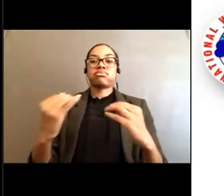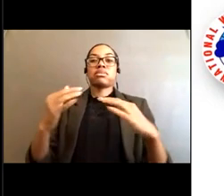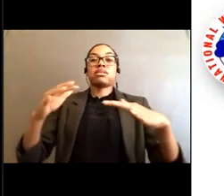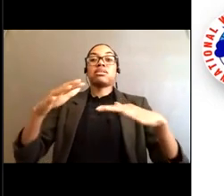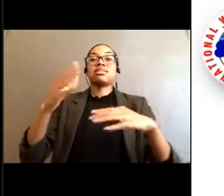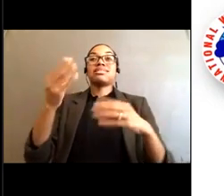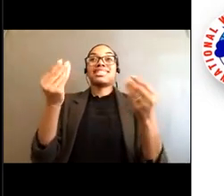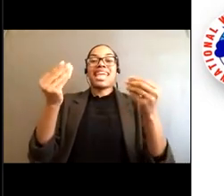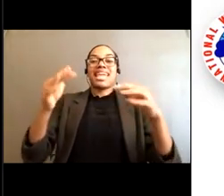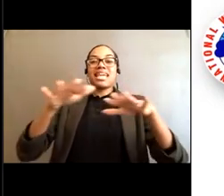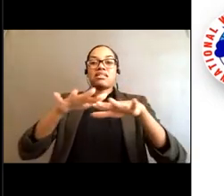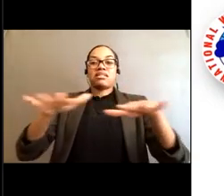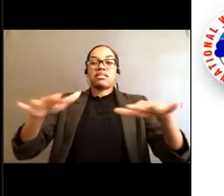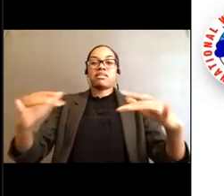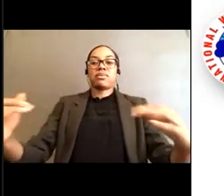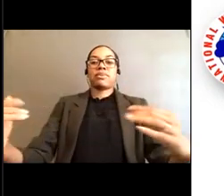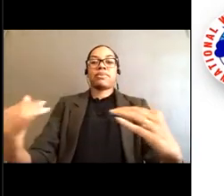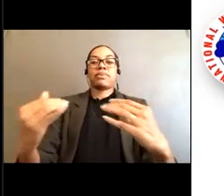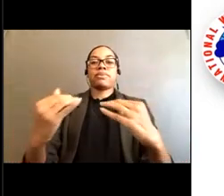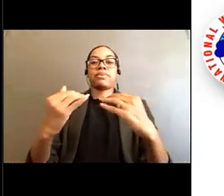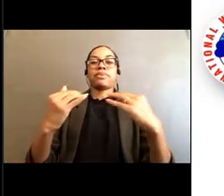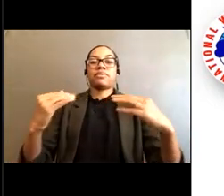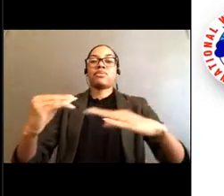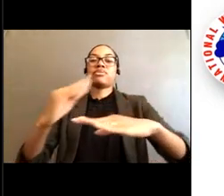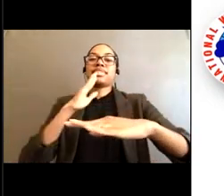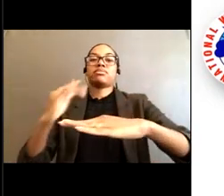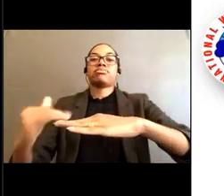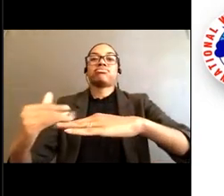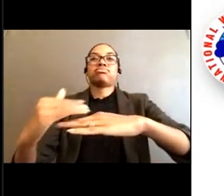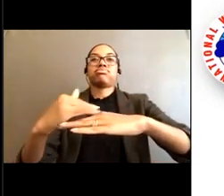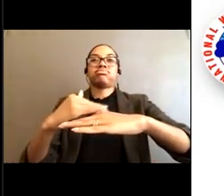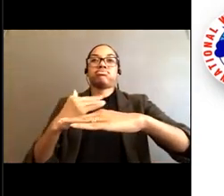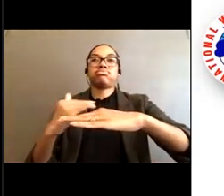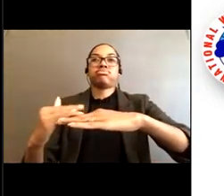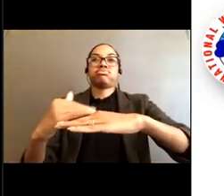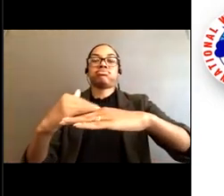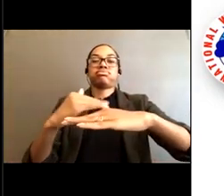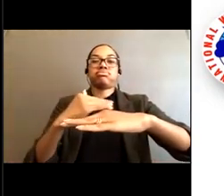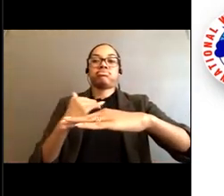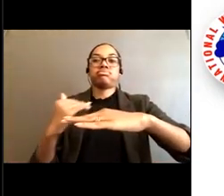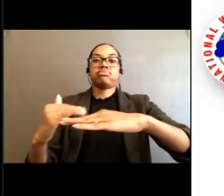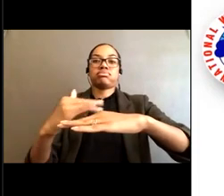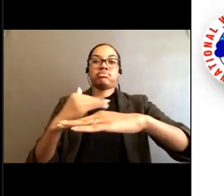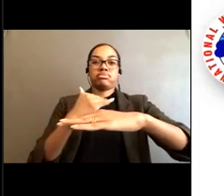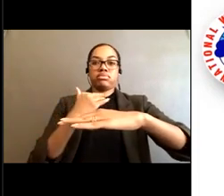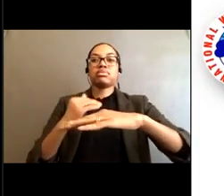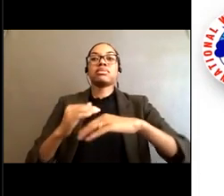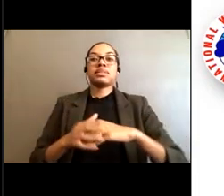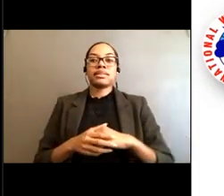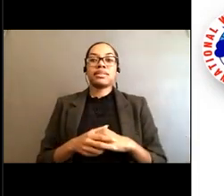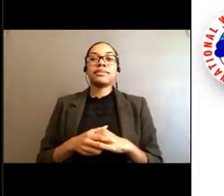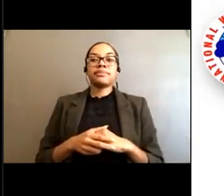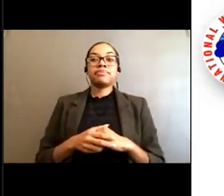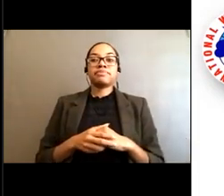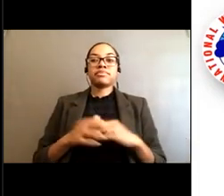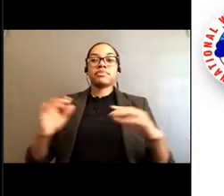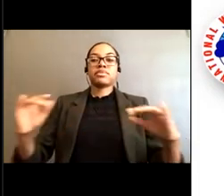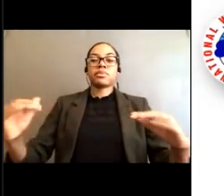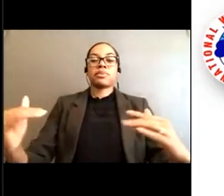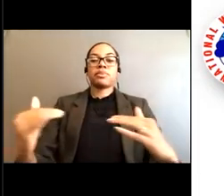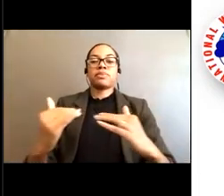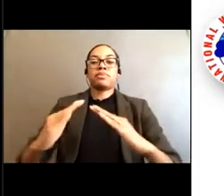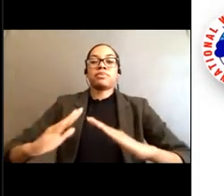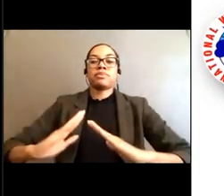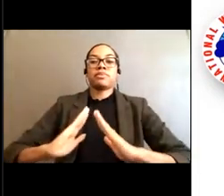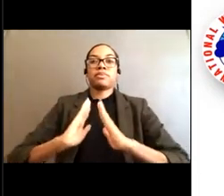the feeders and then being directed back away from the coast. So, the middle part that cuts through the surf zone is called